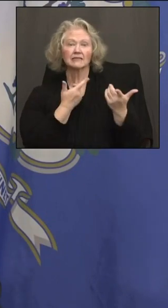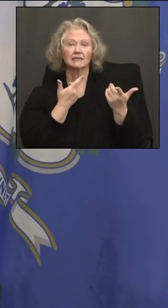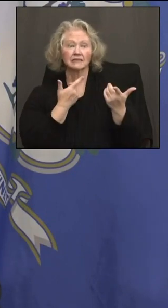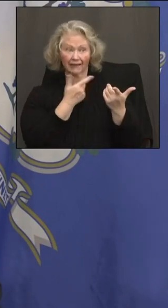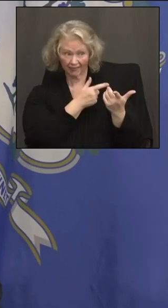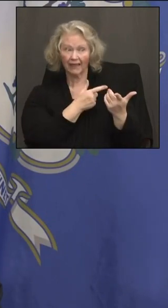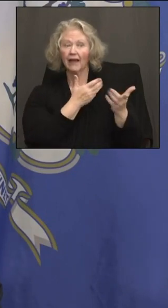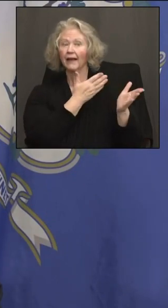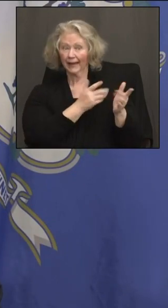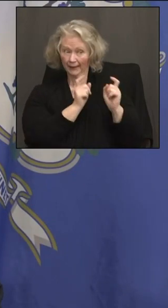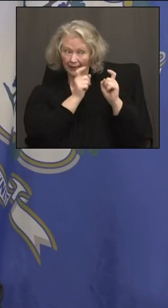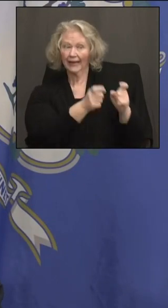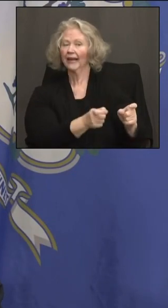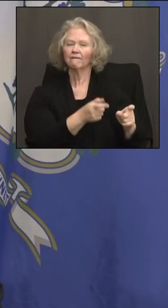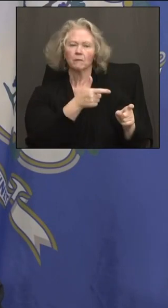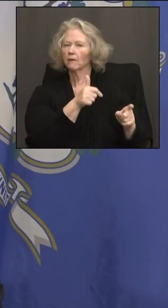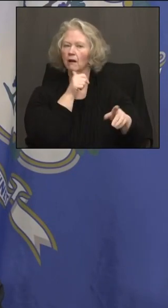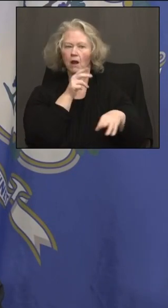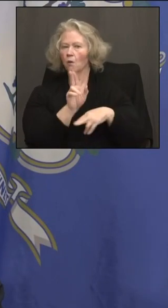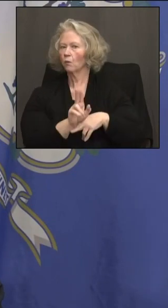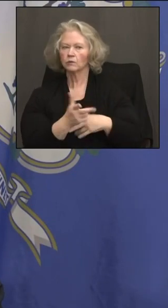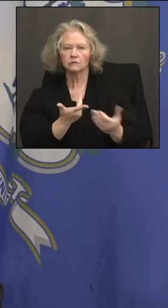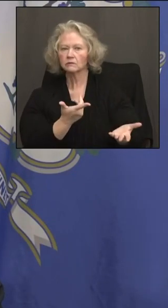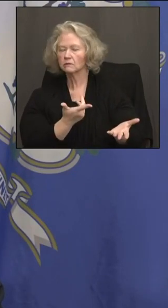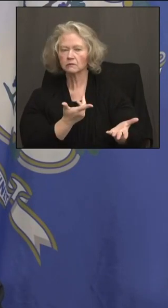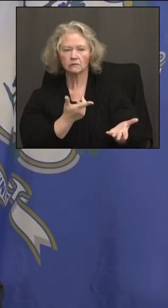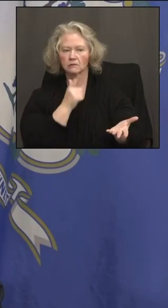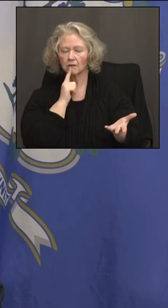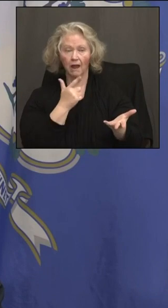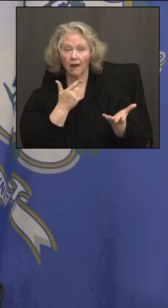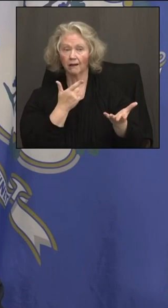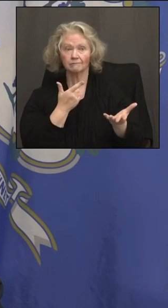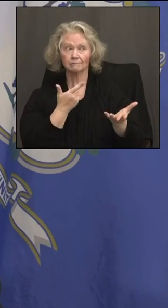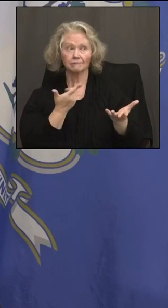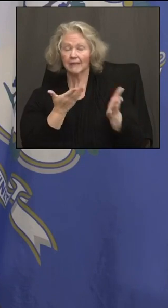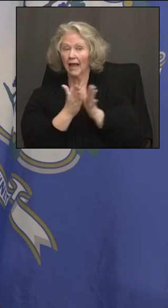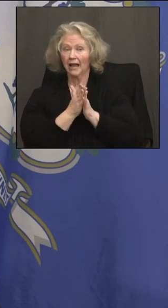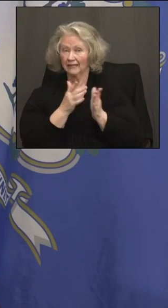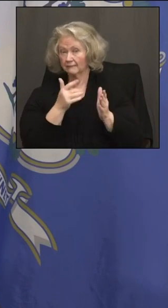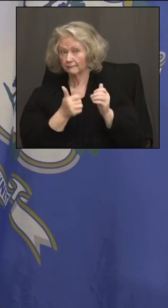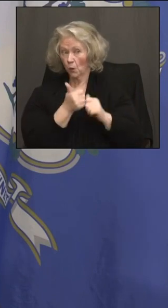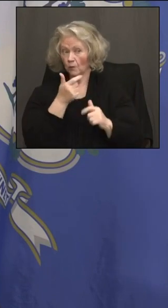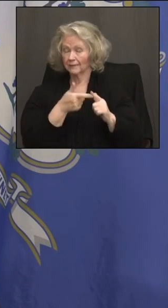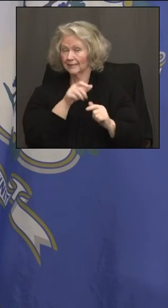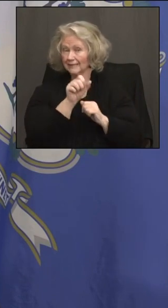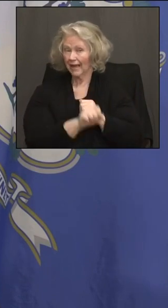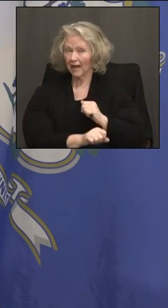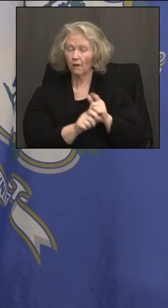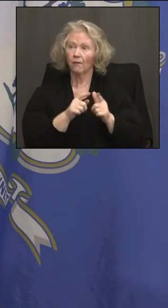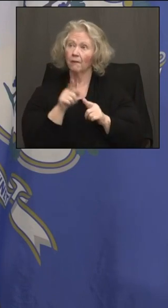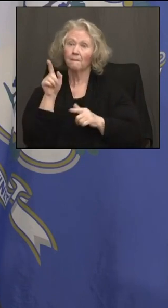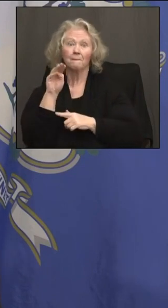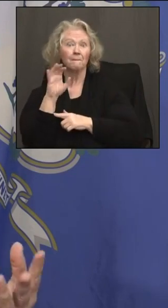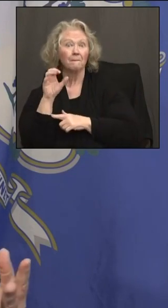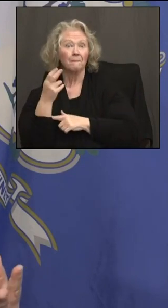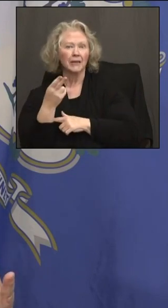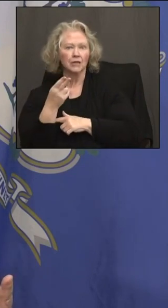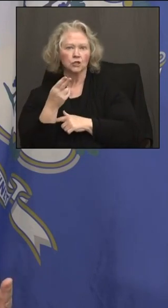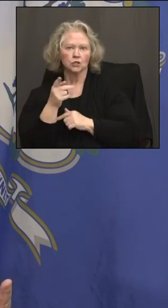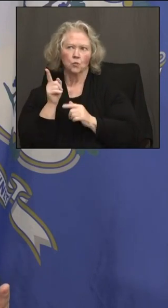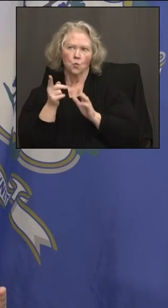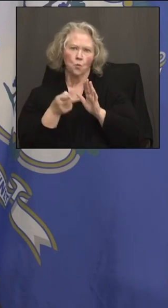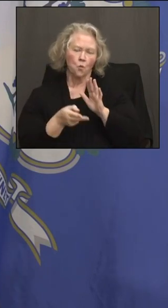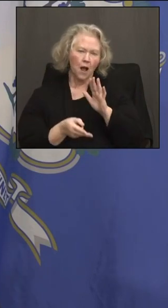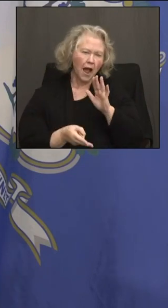allocated to those states, many of them in the south. We have some states like Michigan that are very